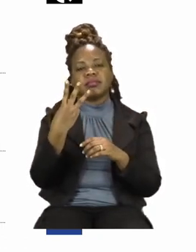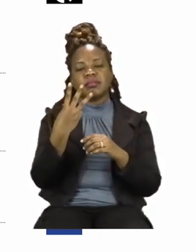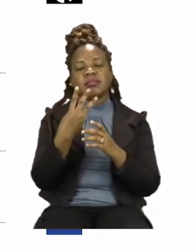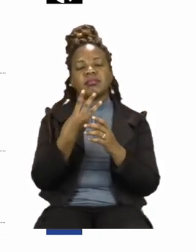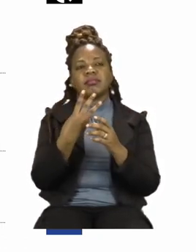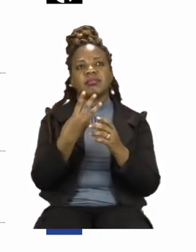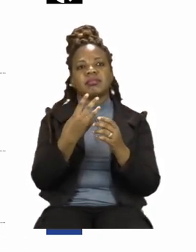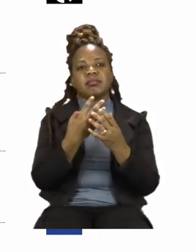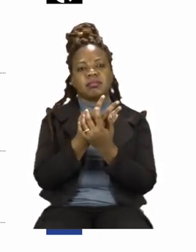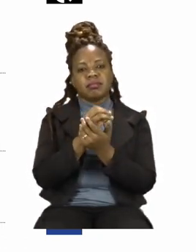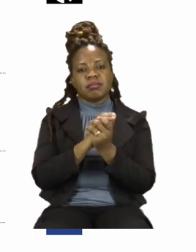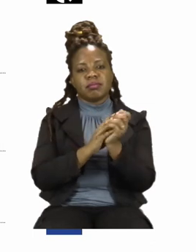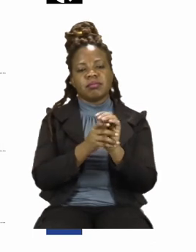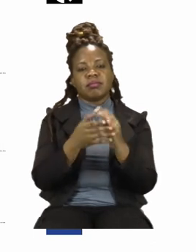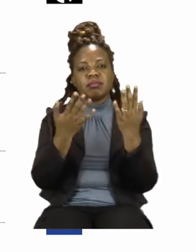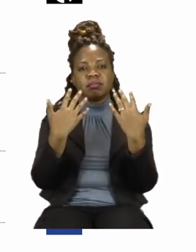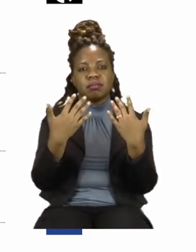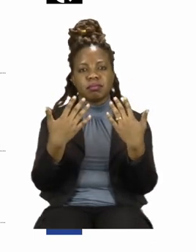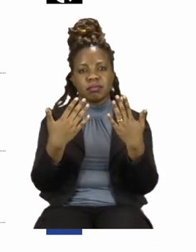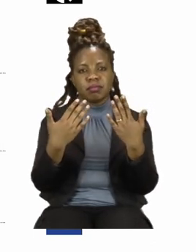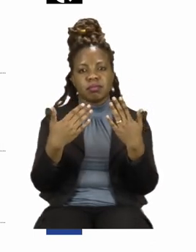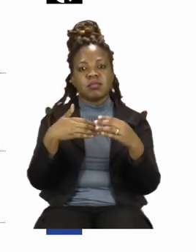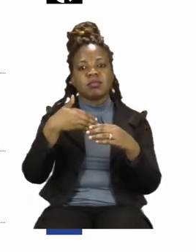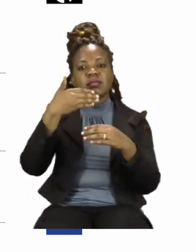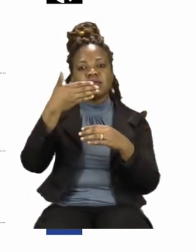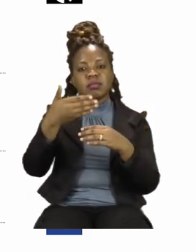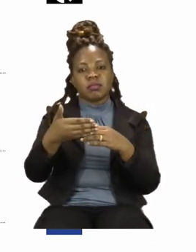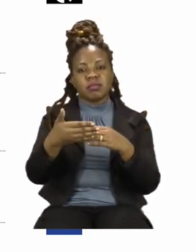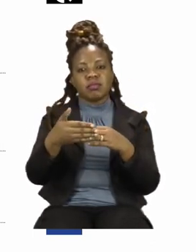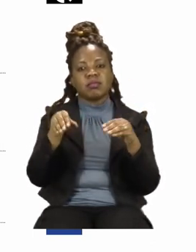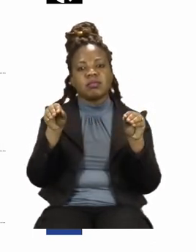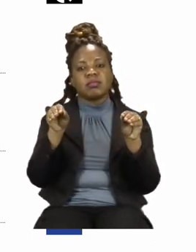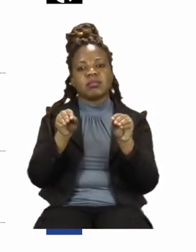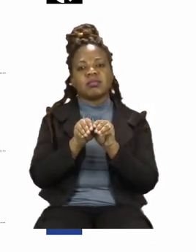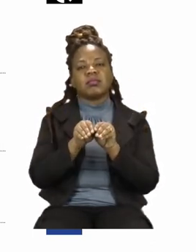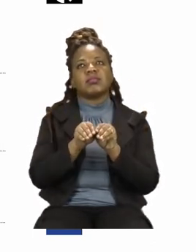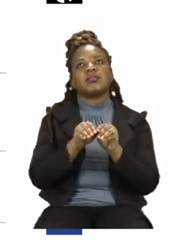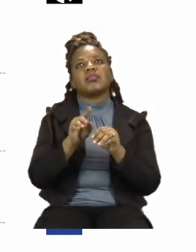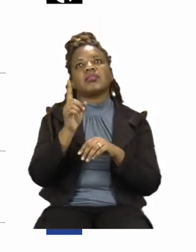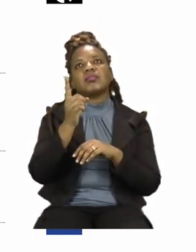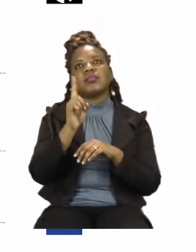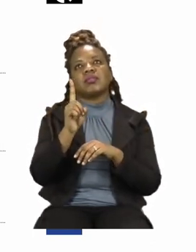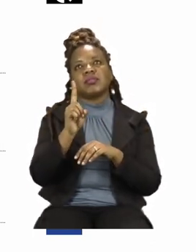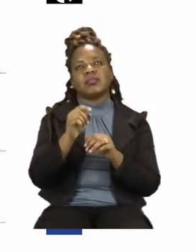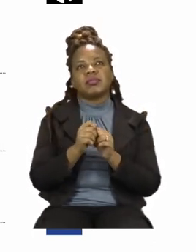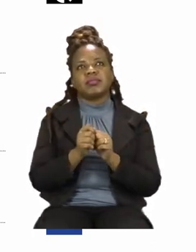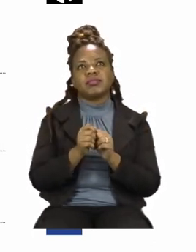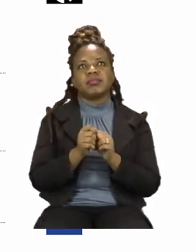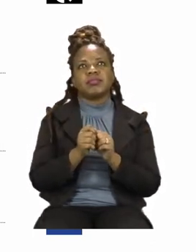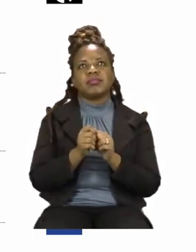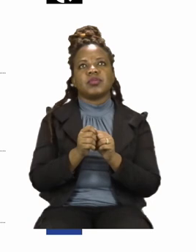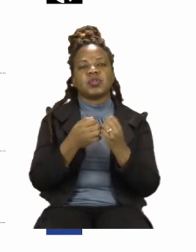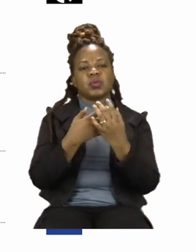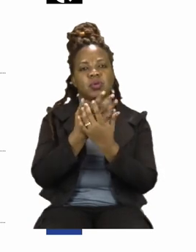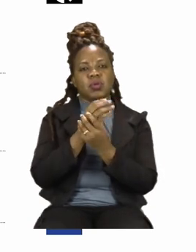What does she do after washing her hands?